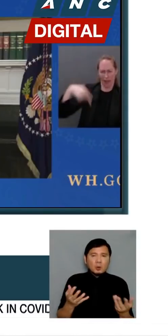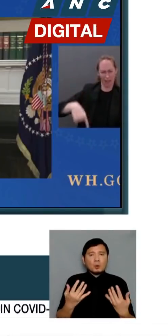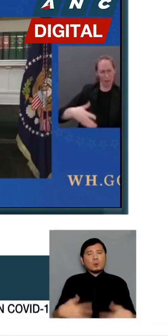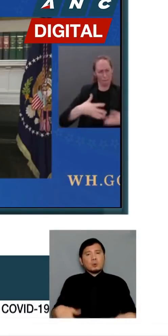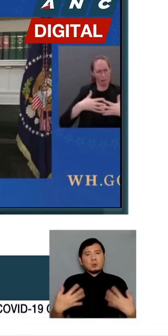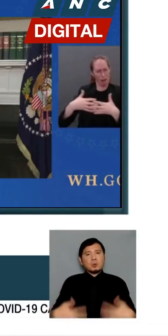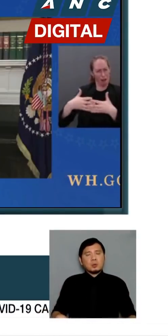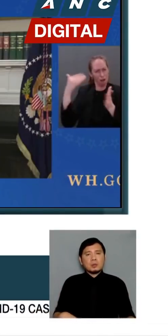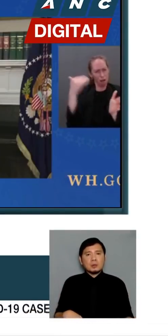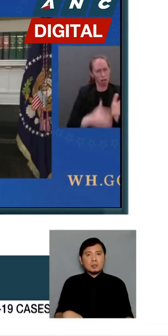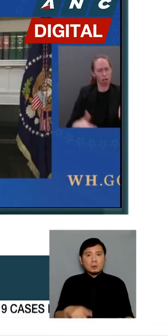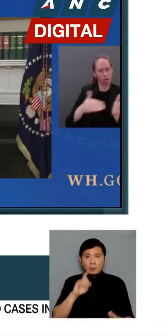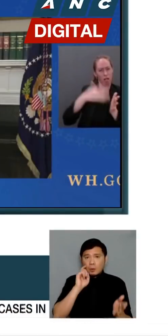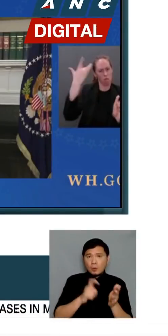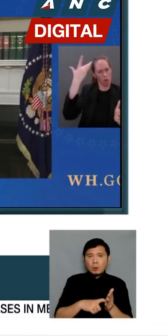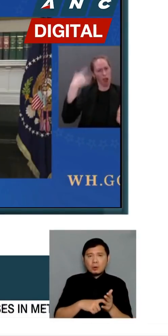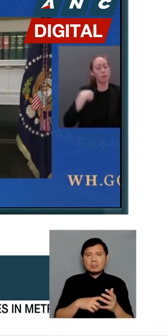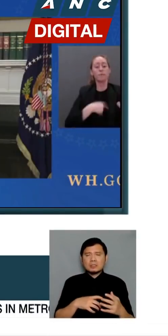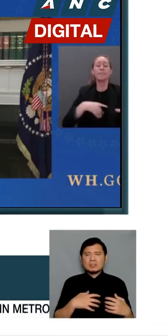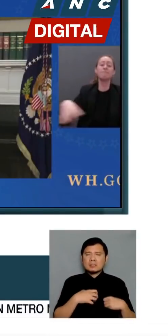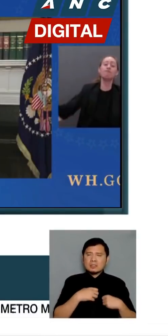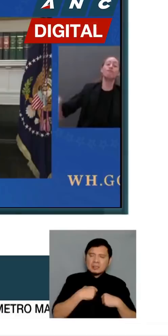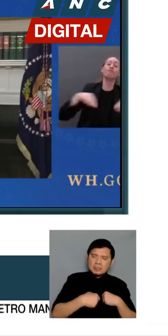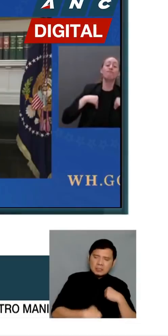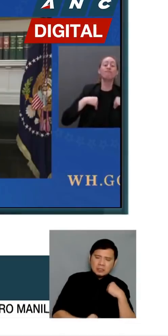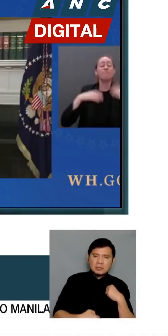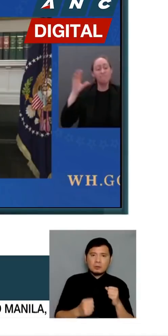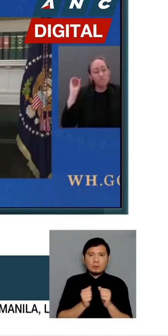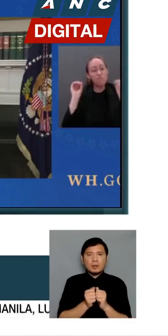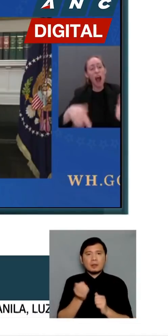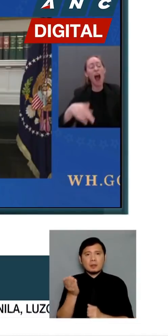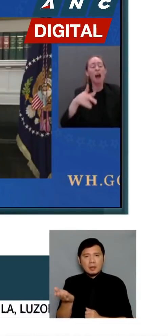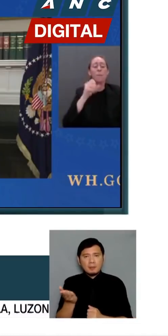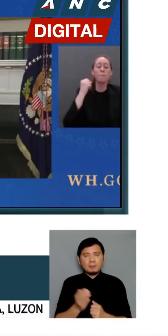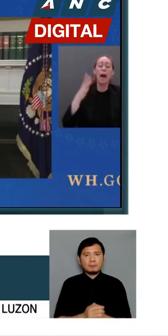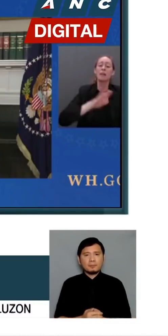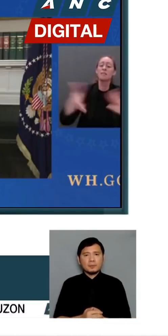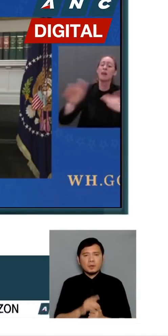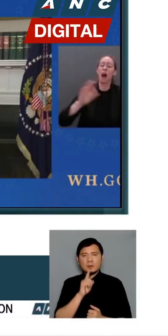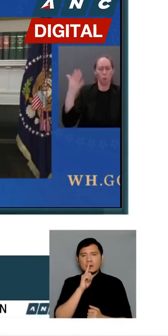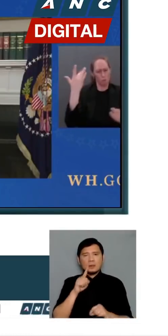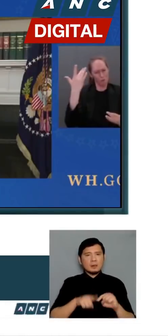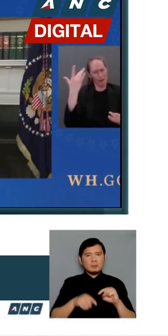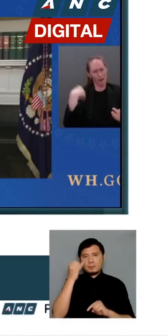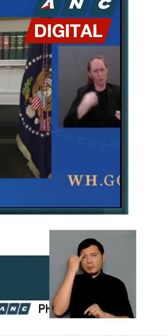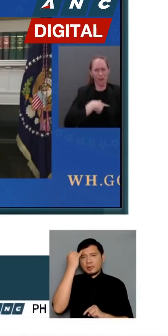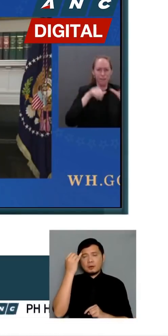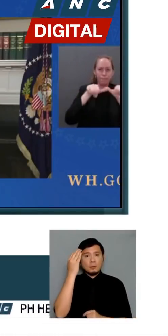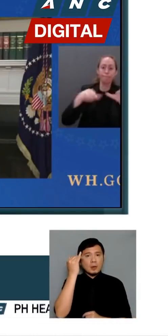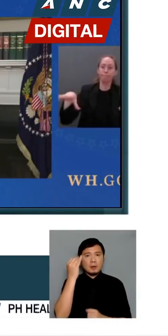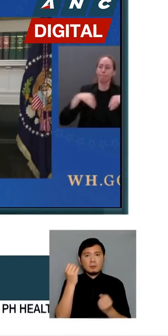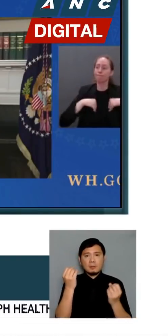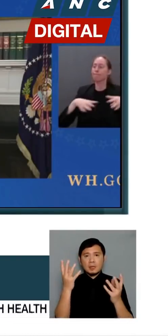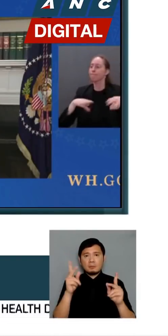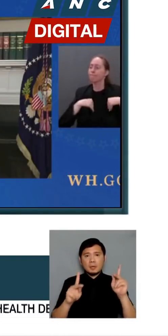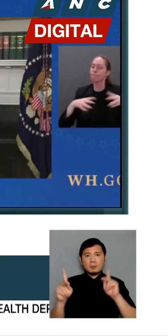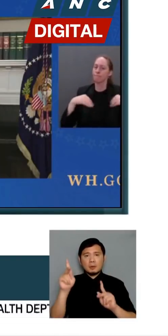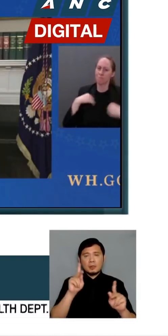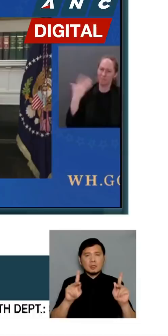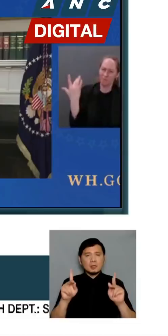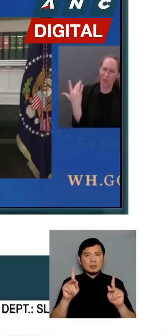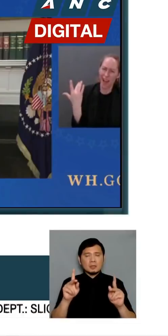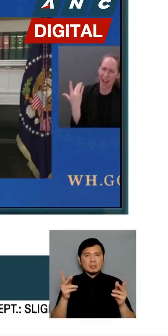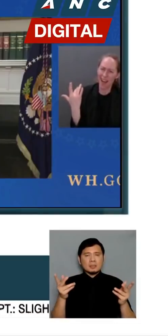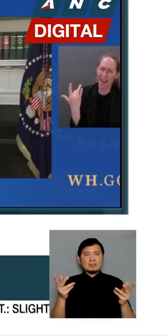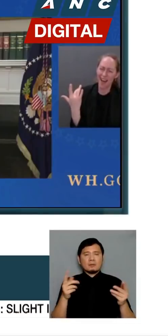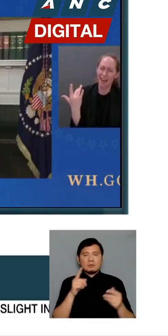them. And it's just difficult to fathom now that, you know, you're seeing numerous accounts of people saying, how will they see those empty beds